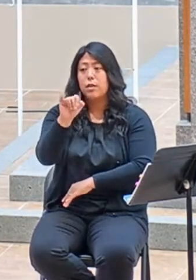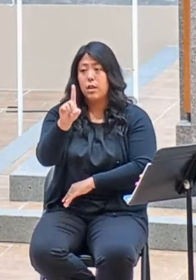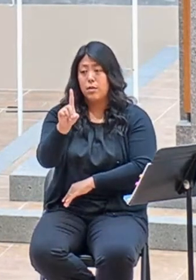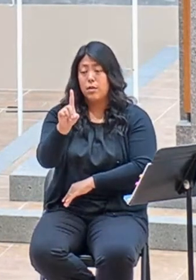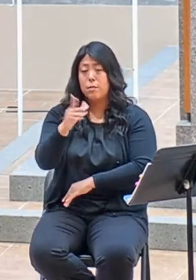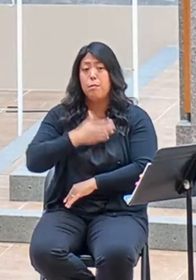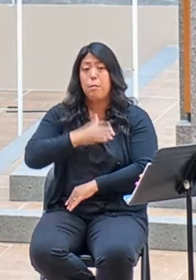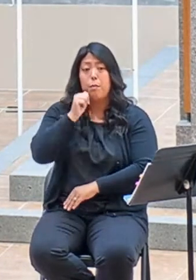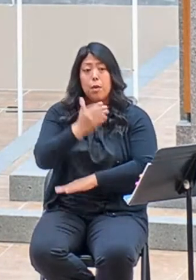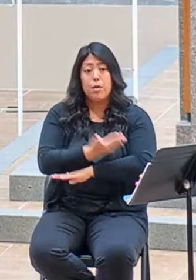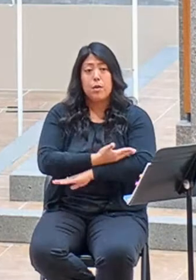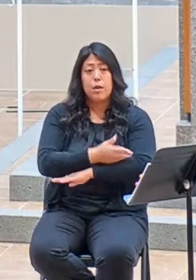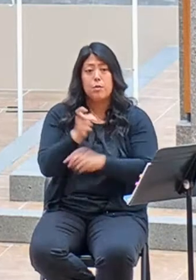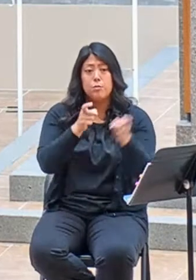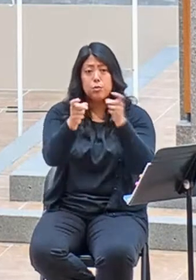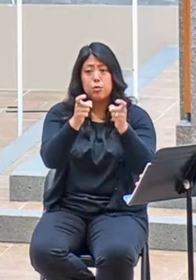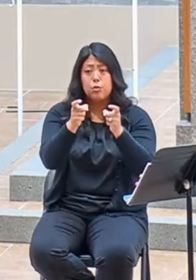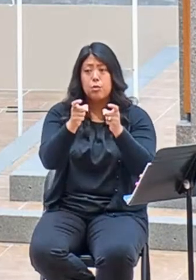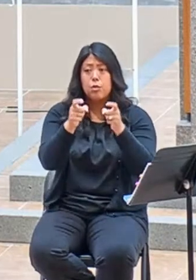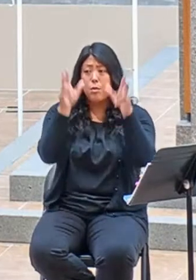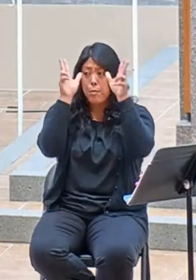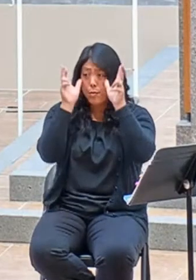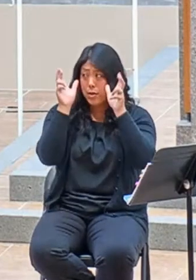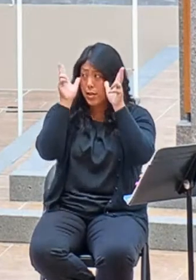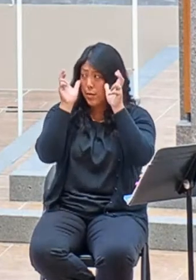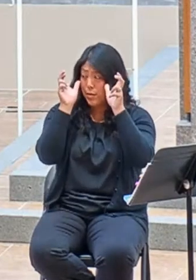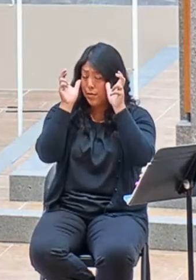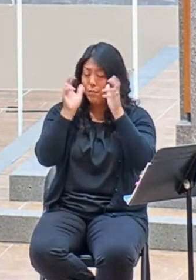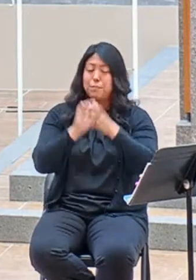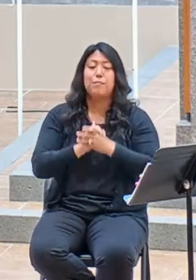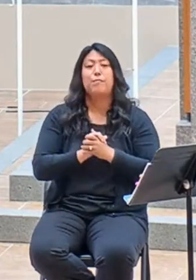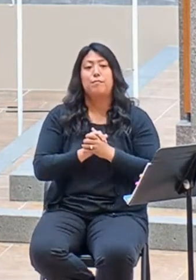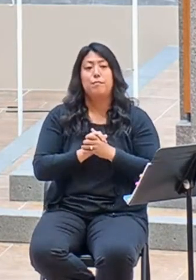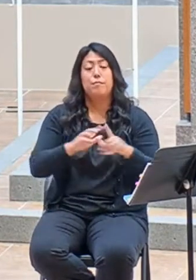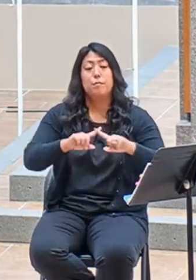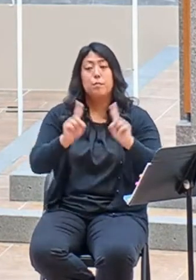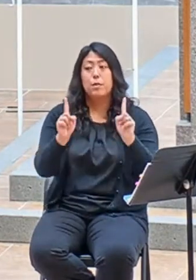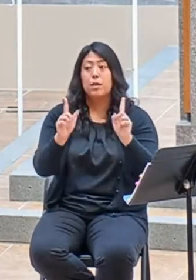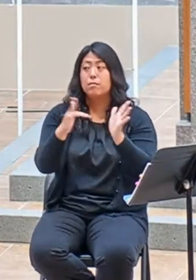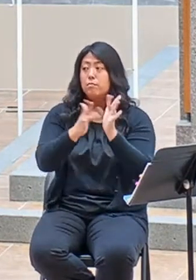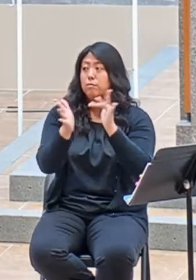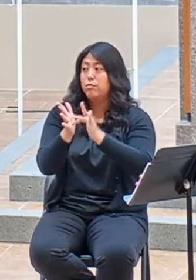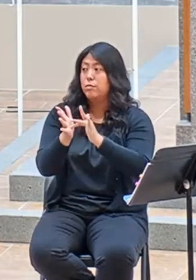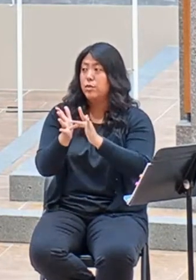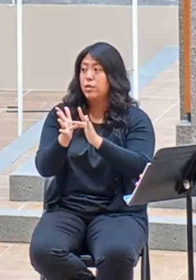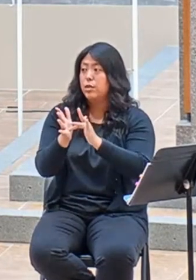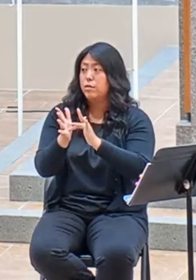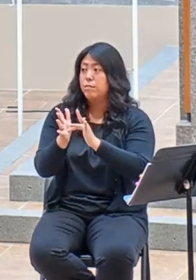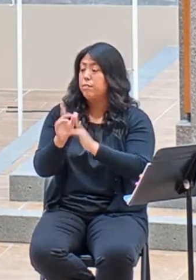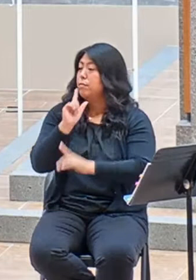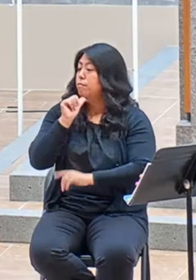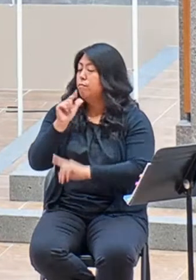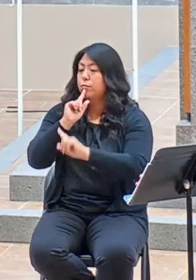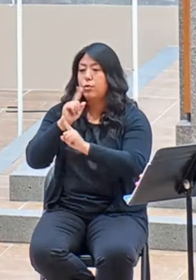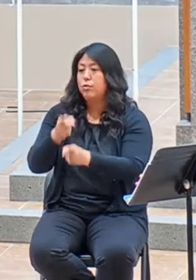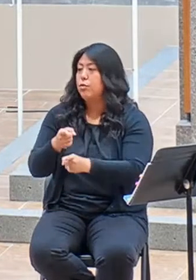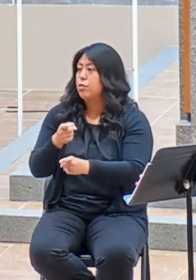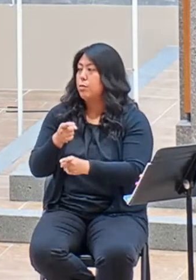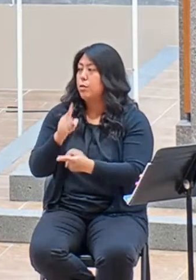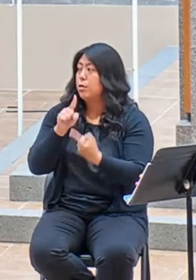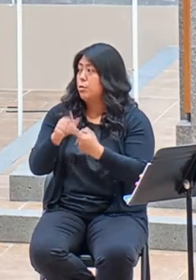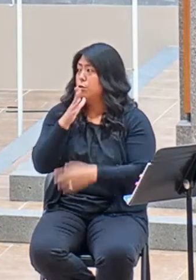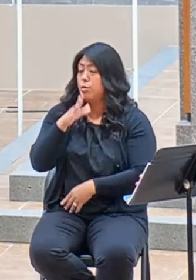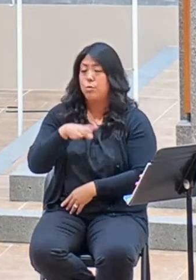My daughter is tormented by a demon. But Jesus did not say a word in answer to her.